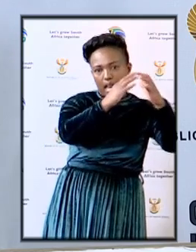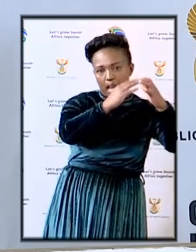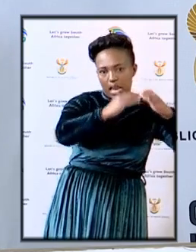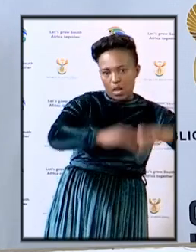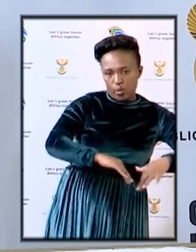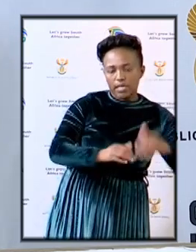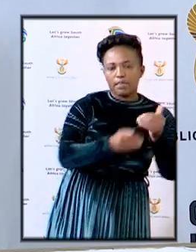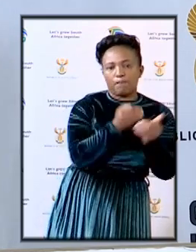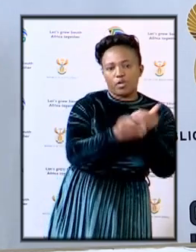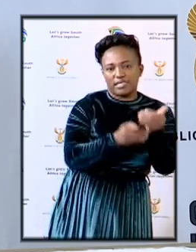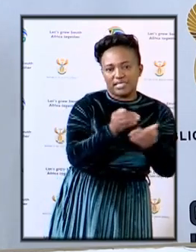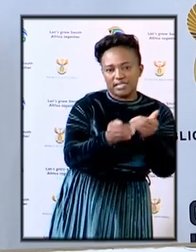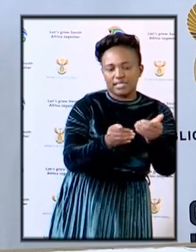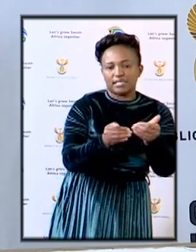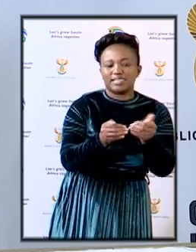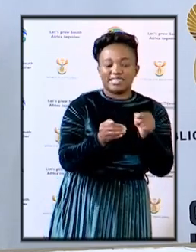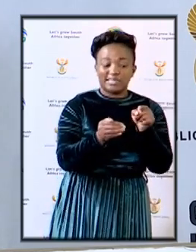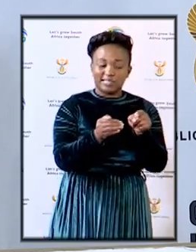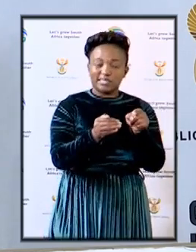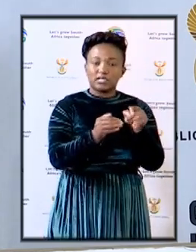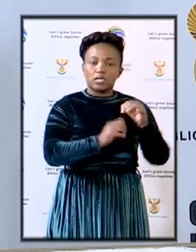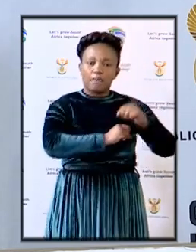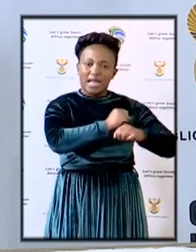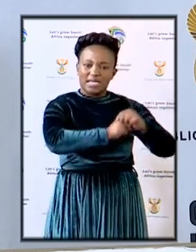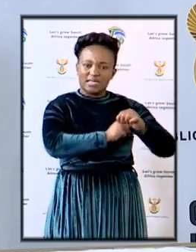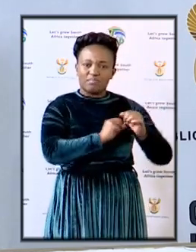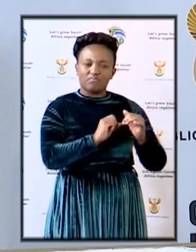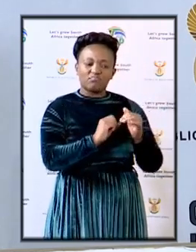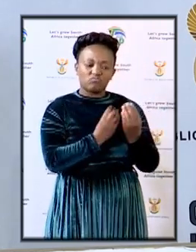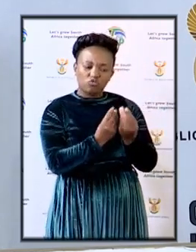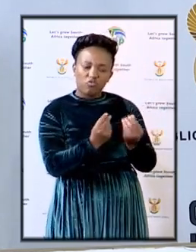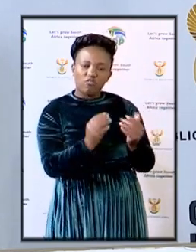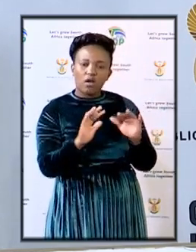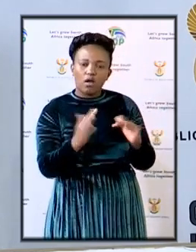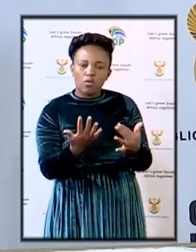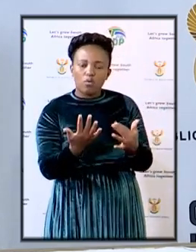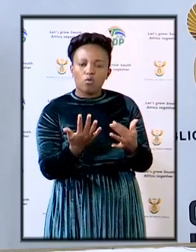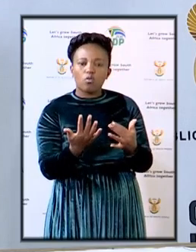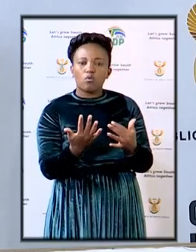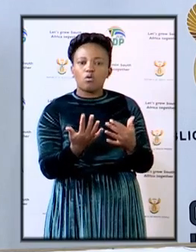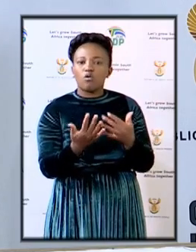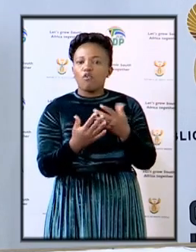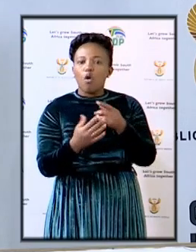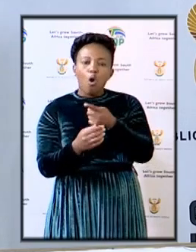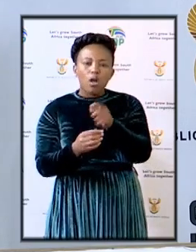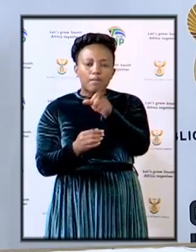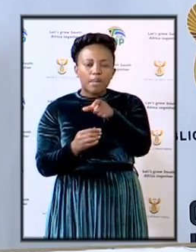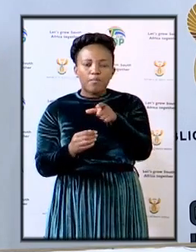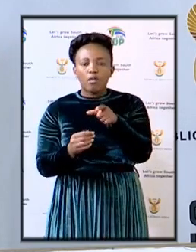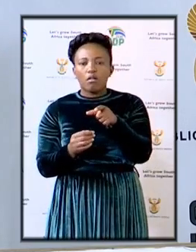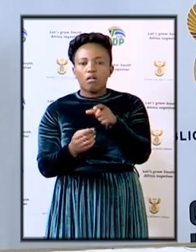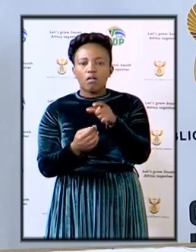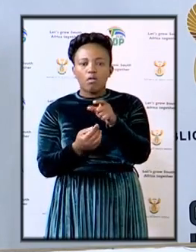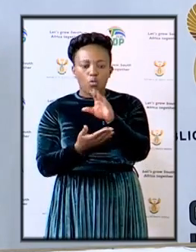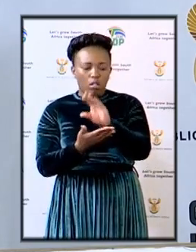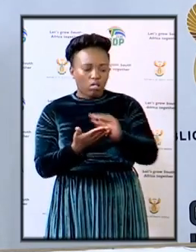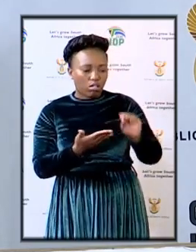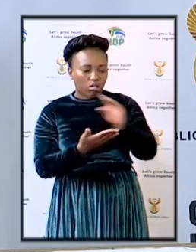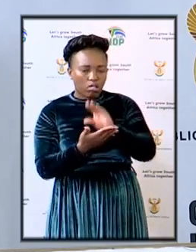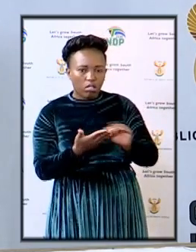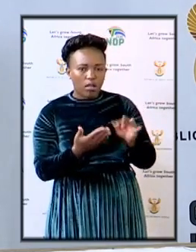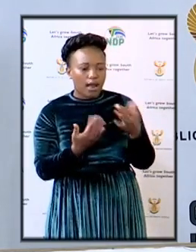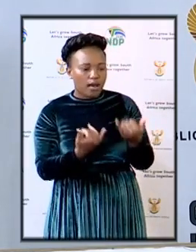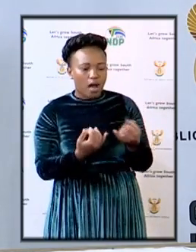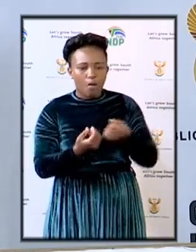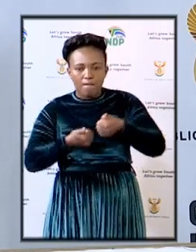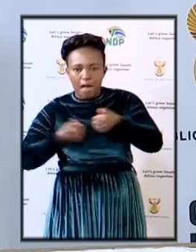liquidation process there is a mechanism of dealing with all those investors those who are owing and the